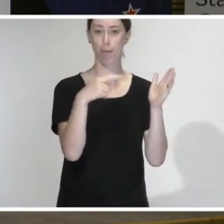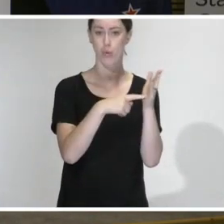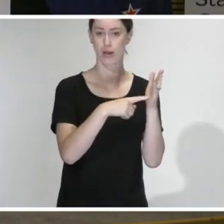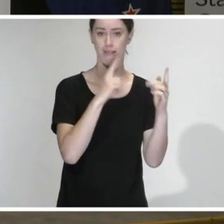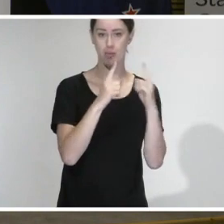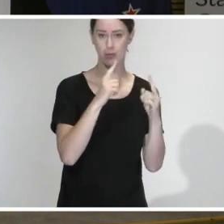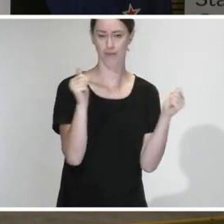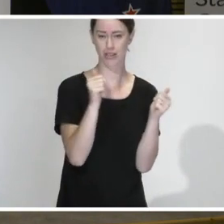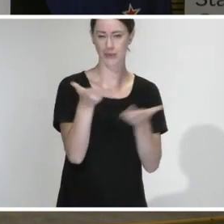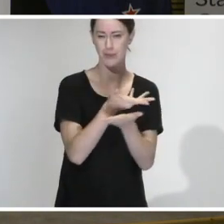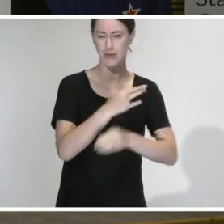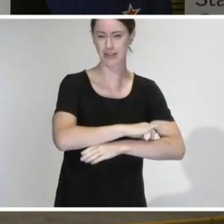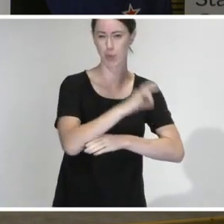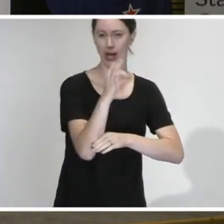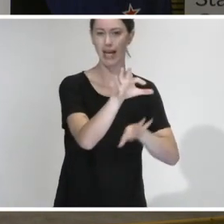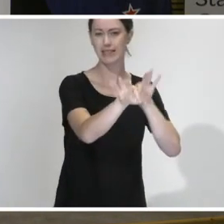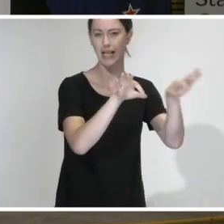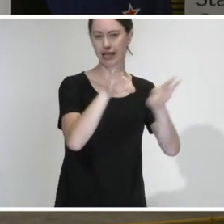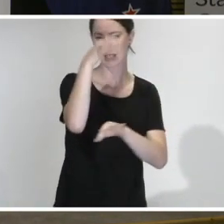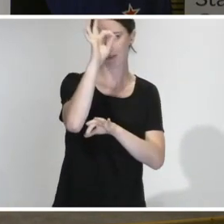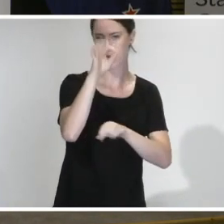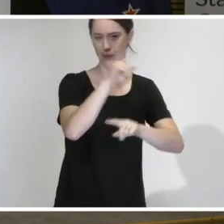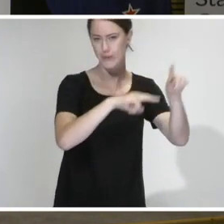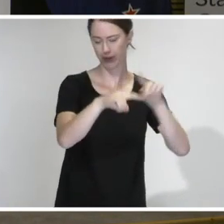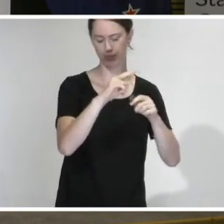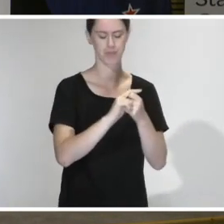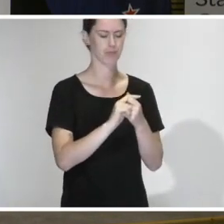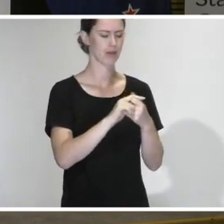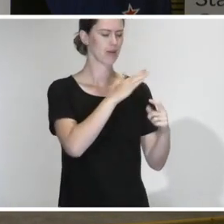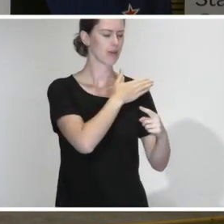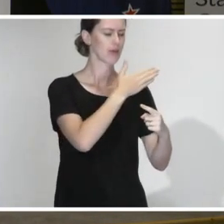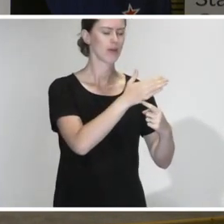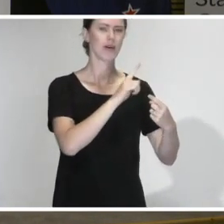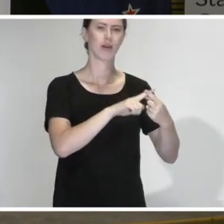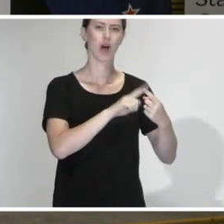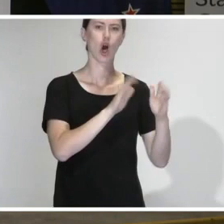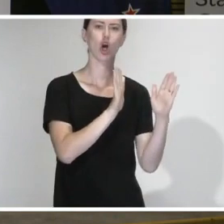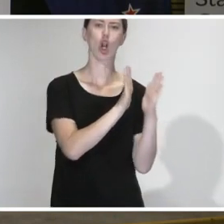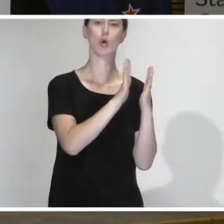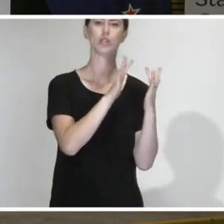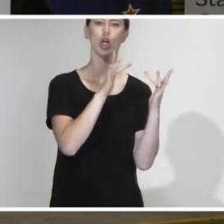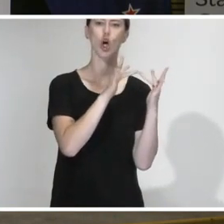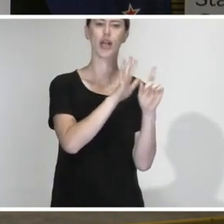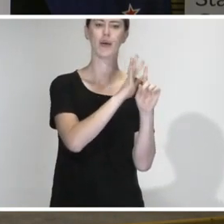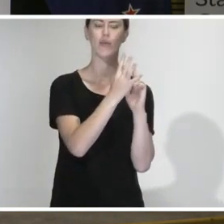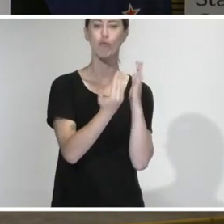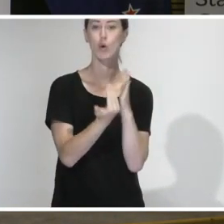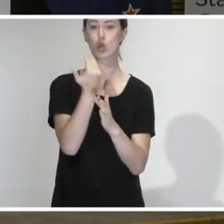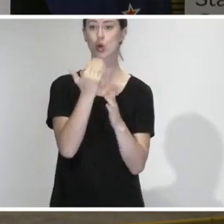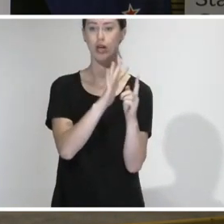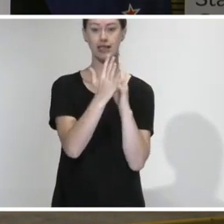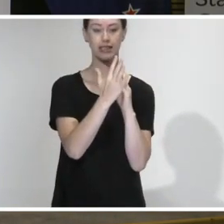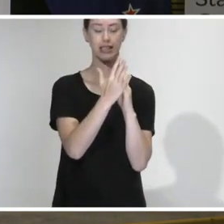information we talked about this morning at select committee. One is that we've seen in the last few days, the number of close contacts of each of our new cases